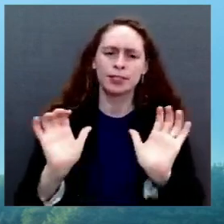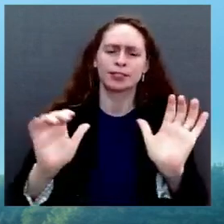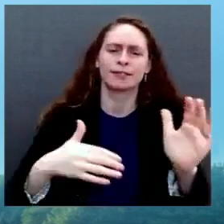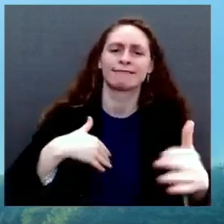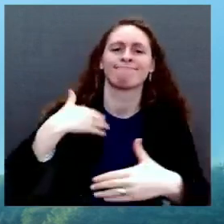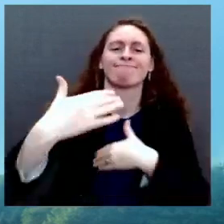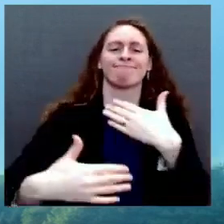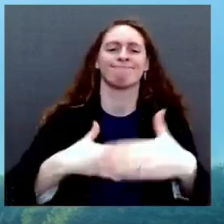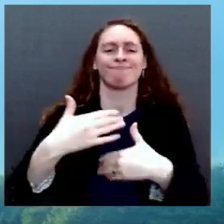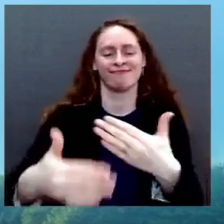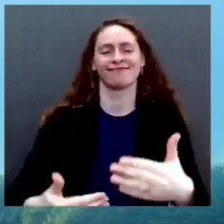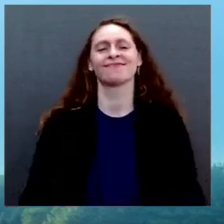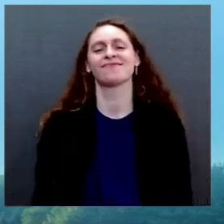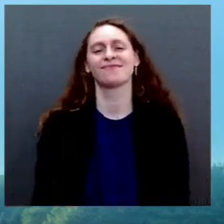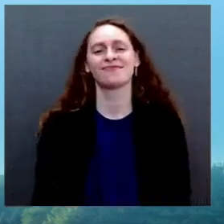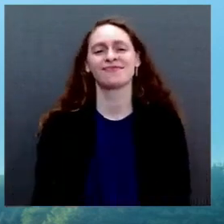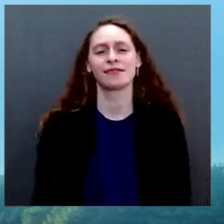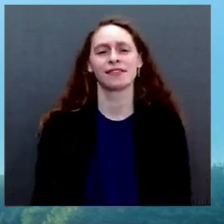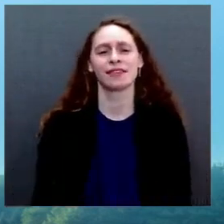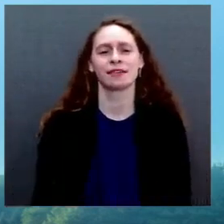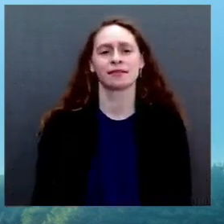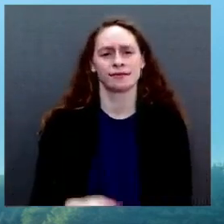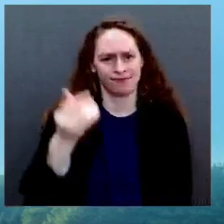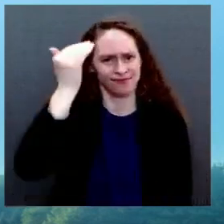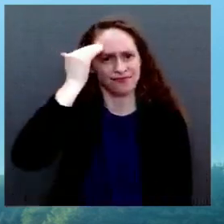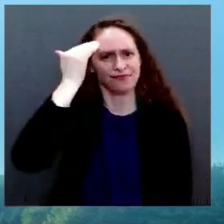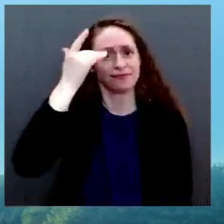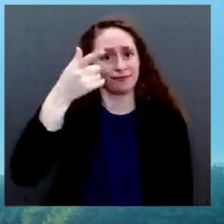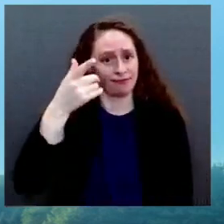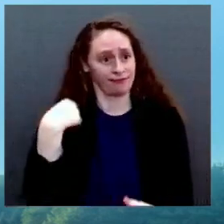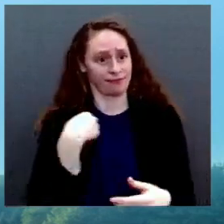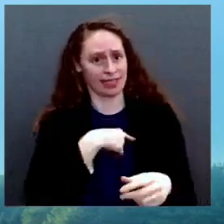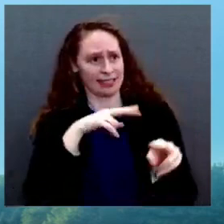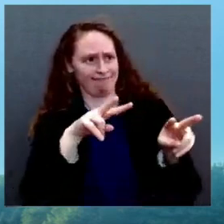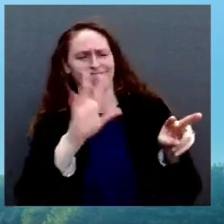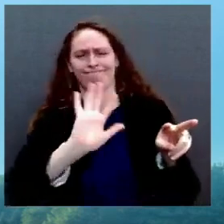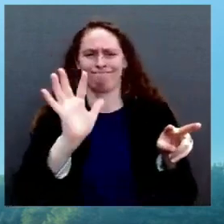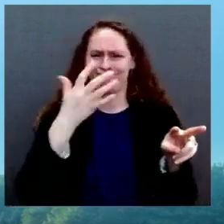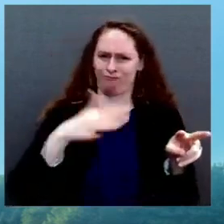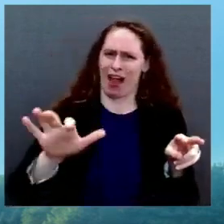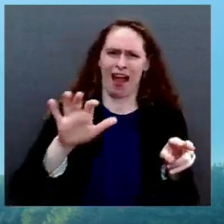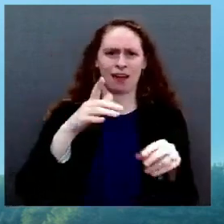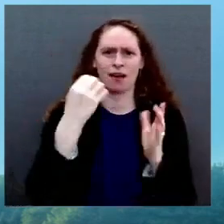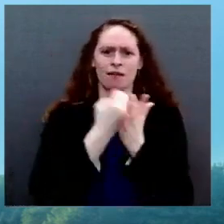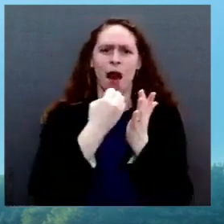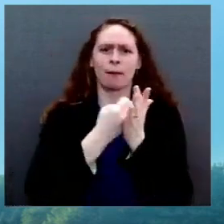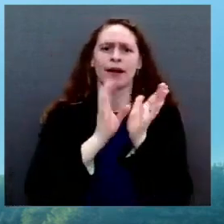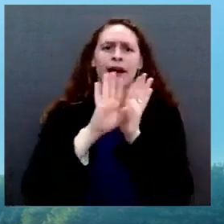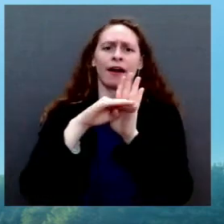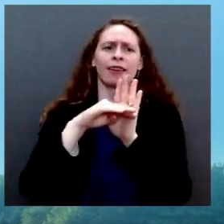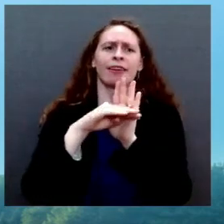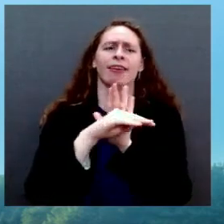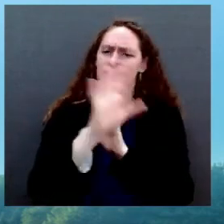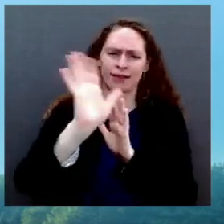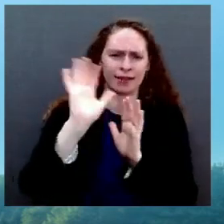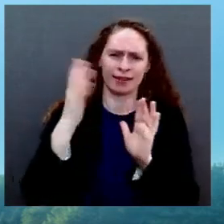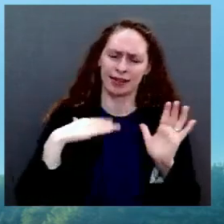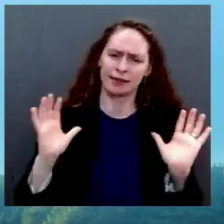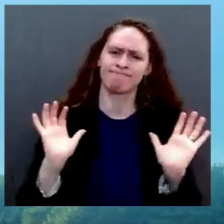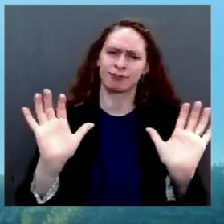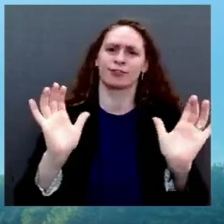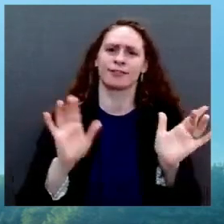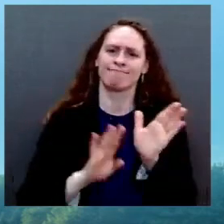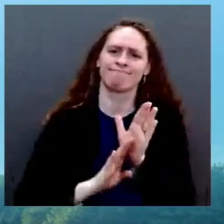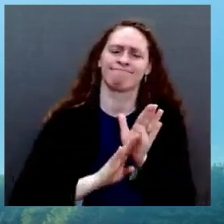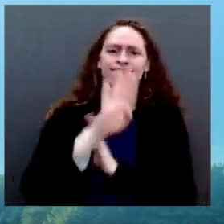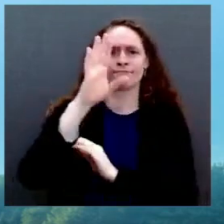finally make it work for working people, to build up from the bottom up and the middle out, and to give working people the wages